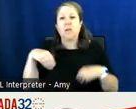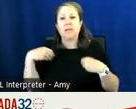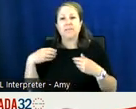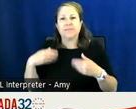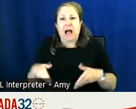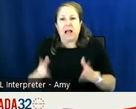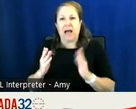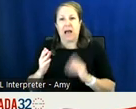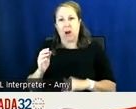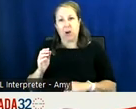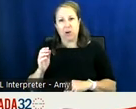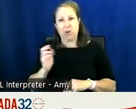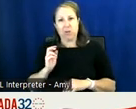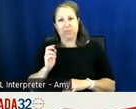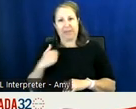to work with